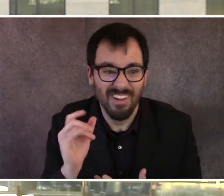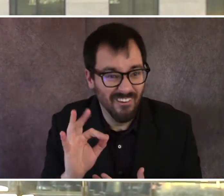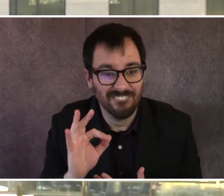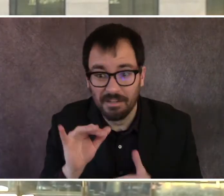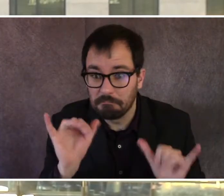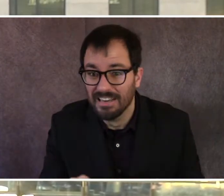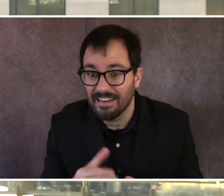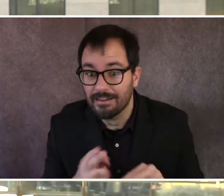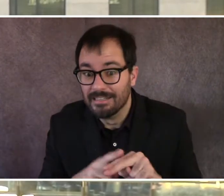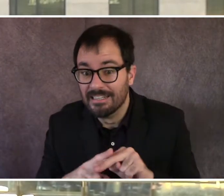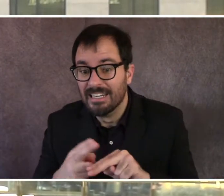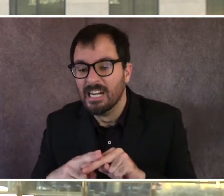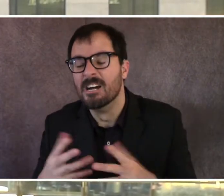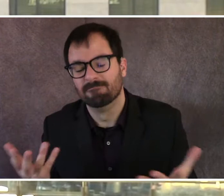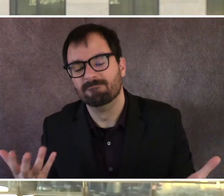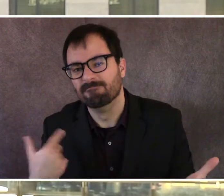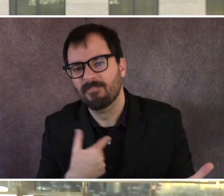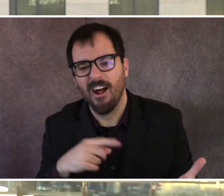Yeah.